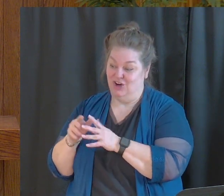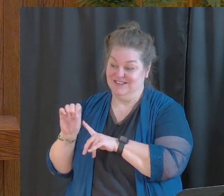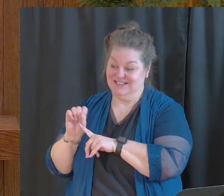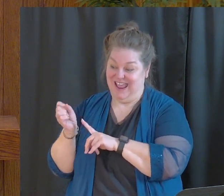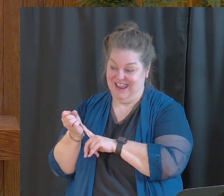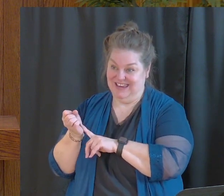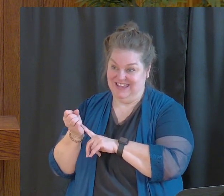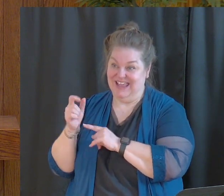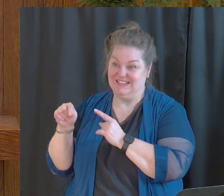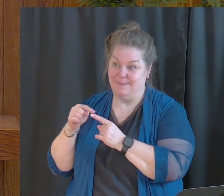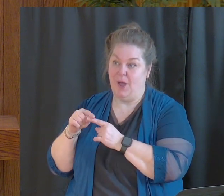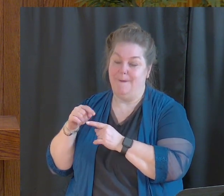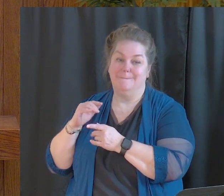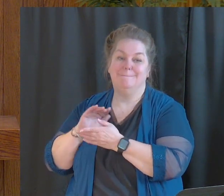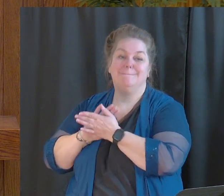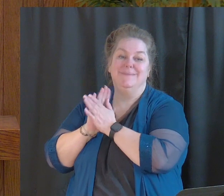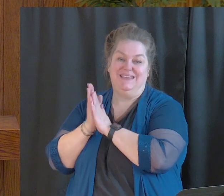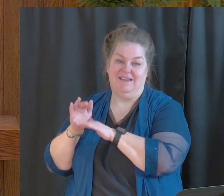is about being comfortable.